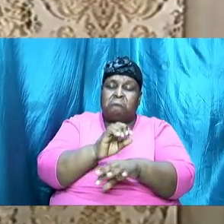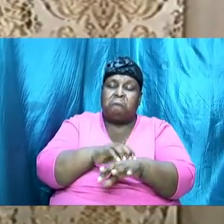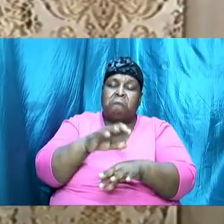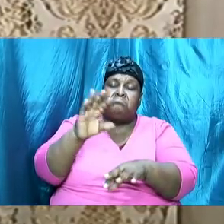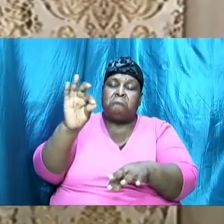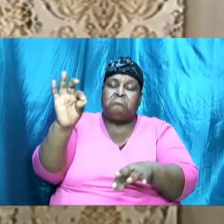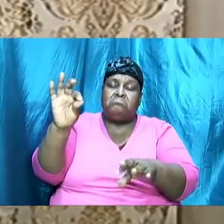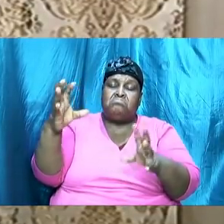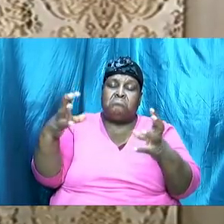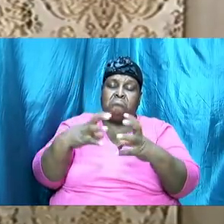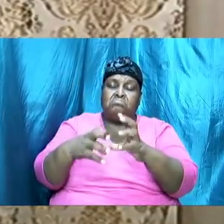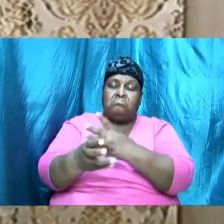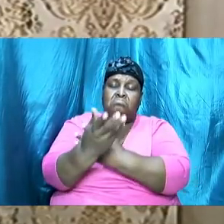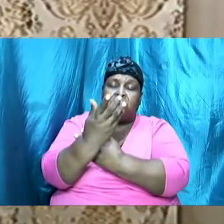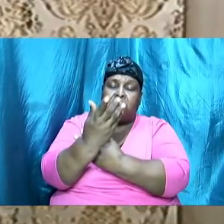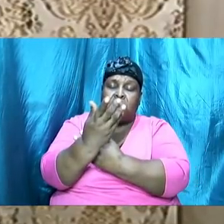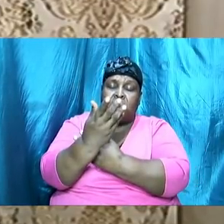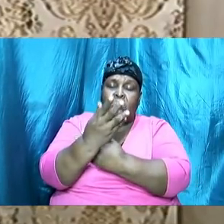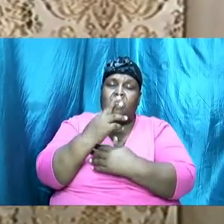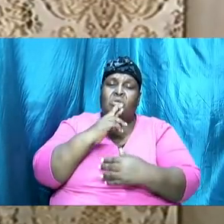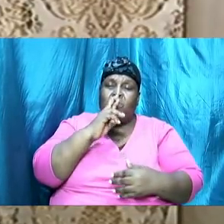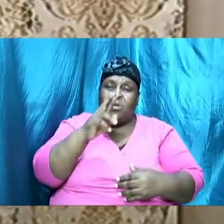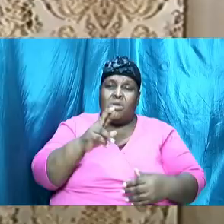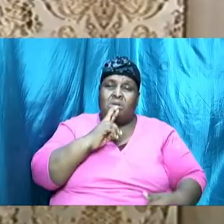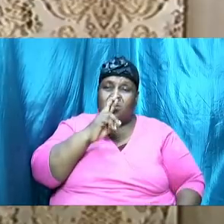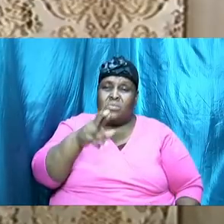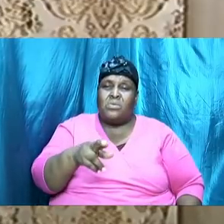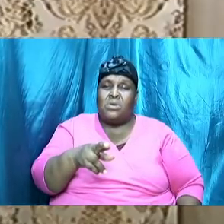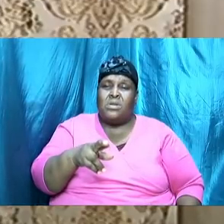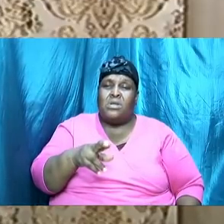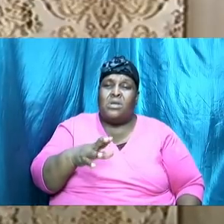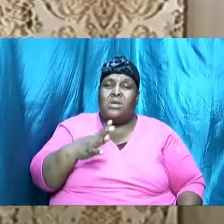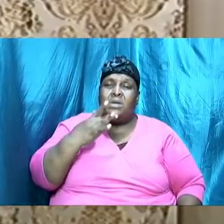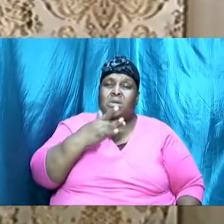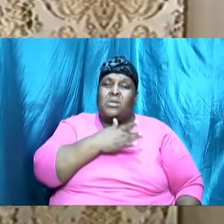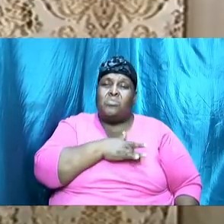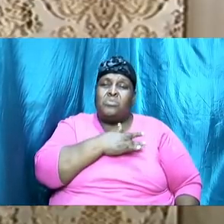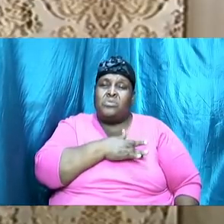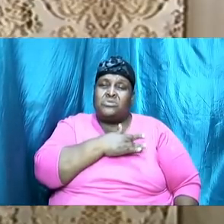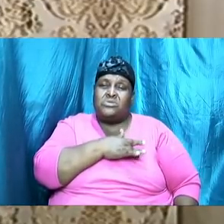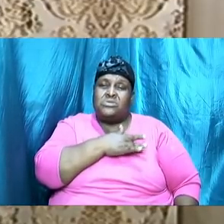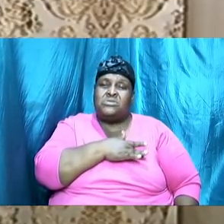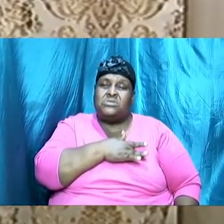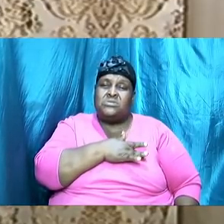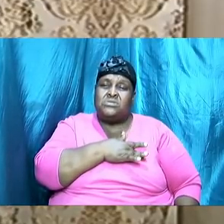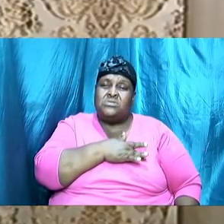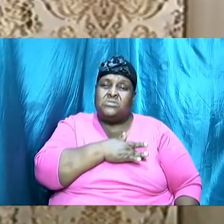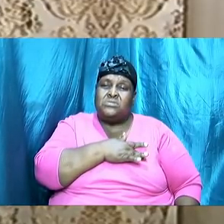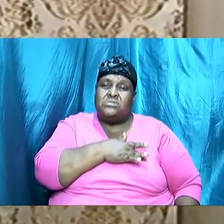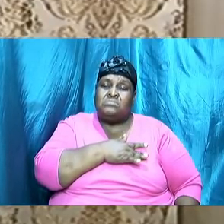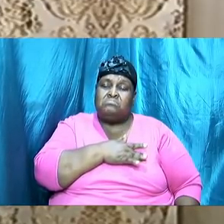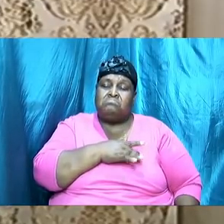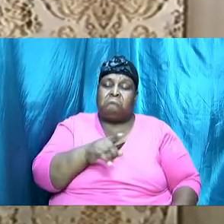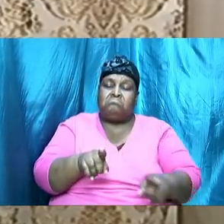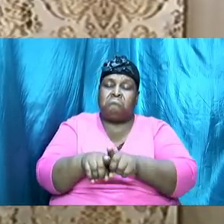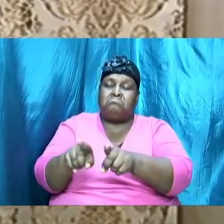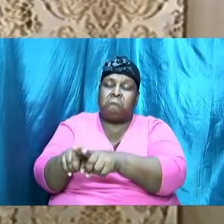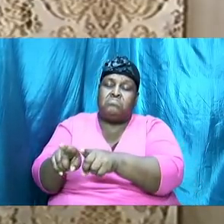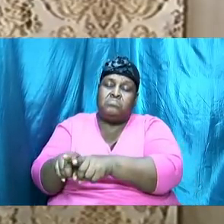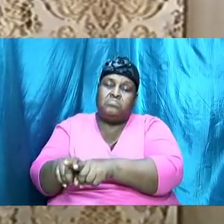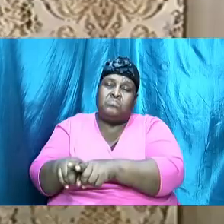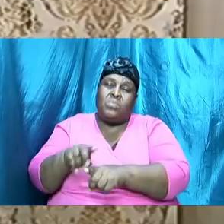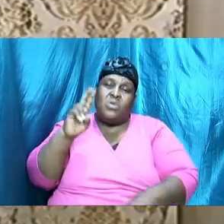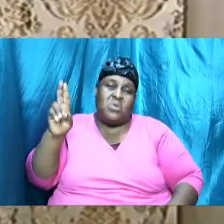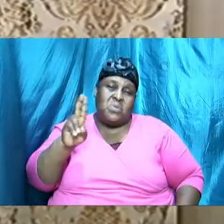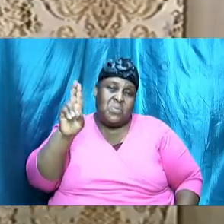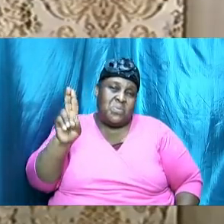and we really really would appreciate that also I wanted to